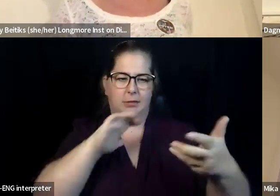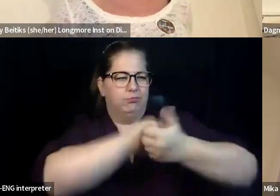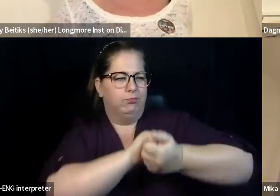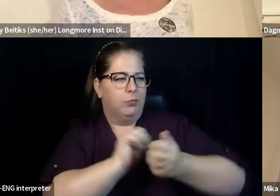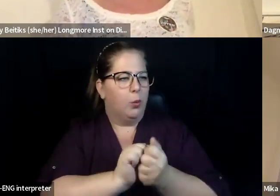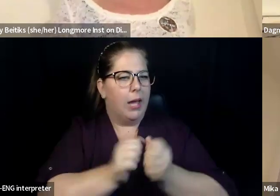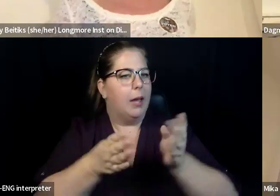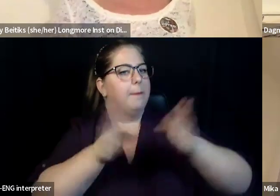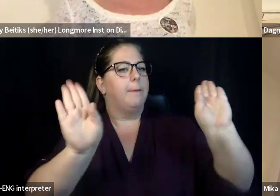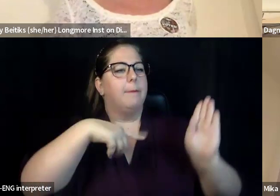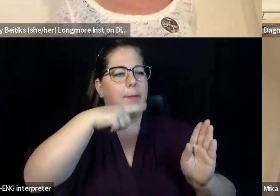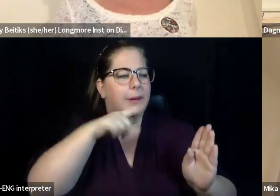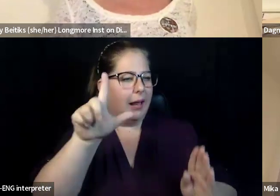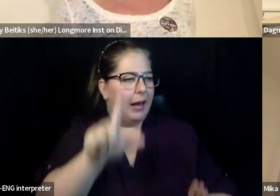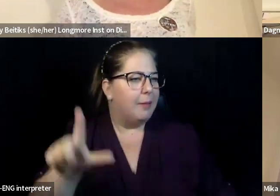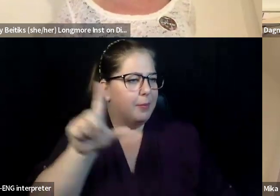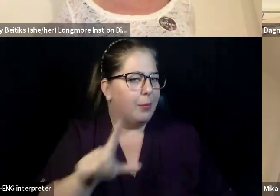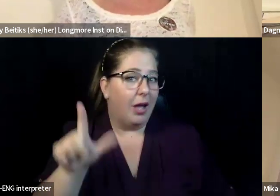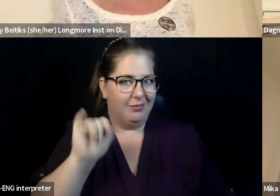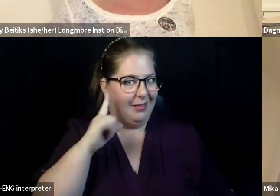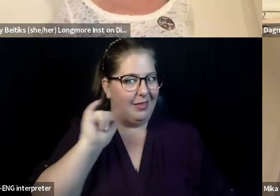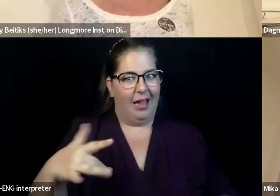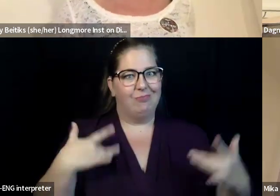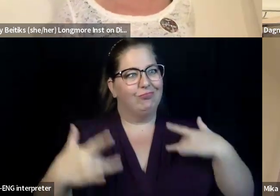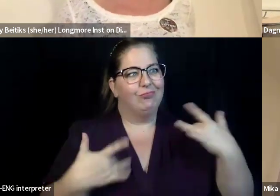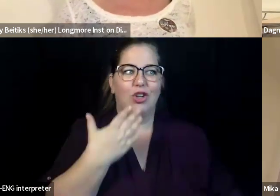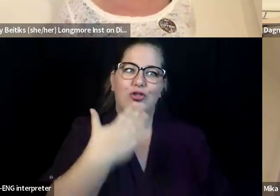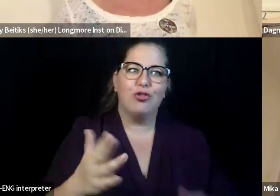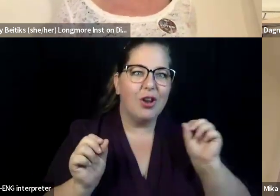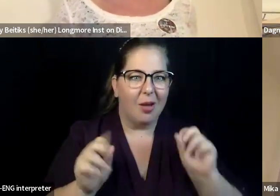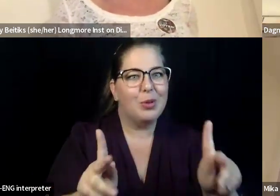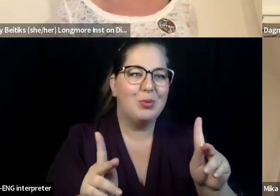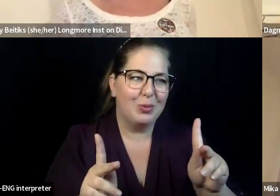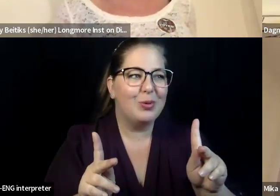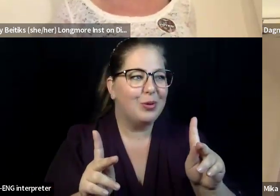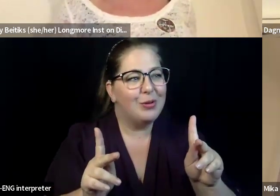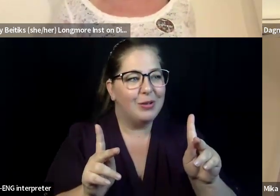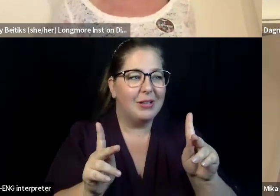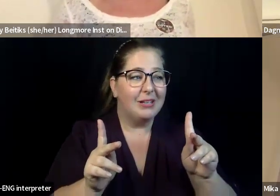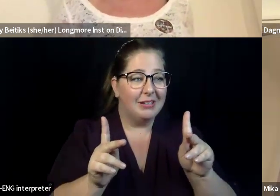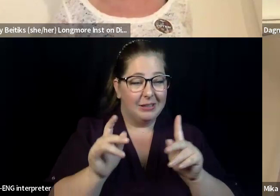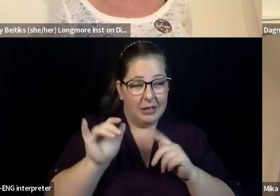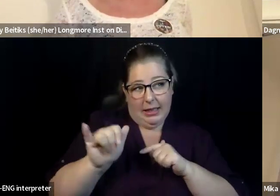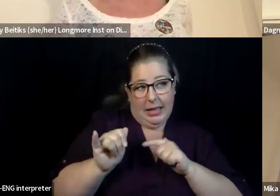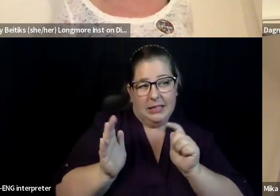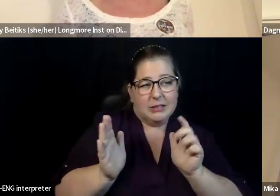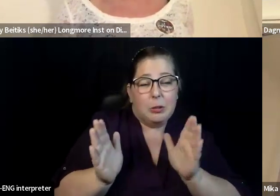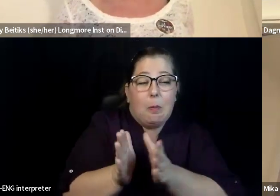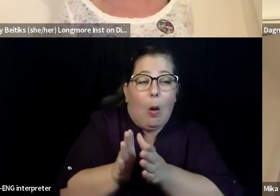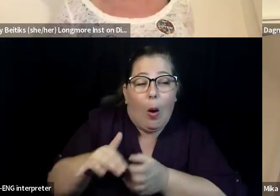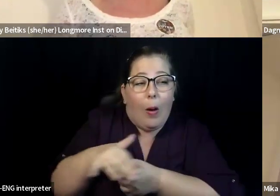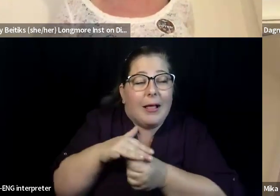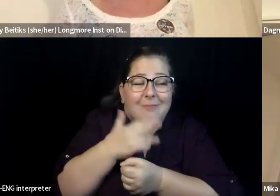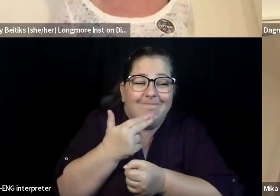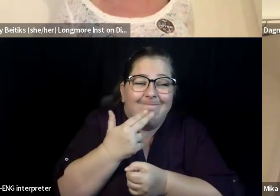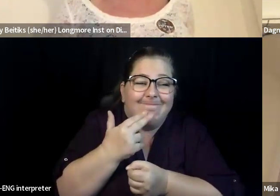opportunity, uh, with some of the things that our smaller space cannot do, or some of the stuff we don't have technology wise that